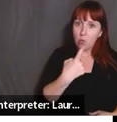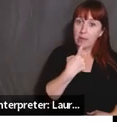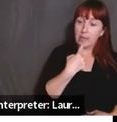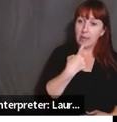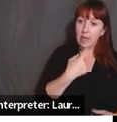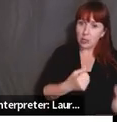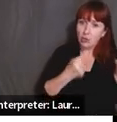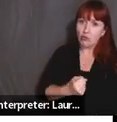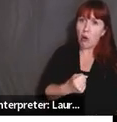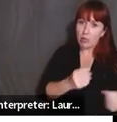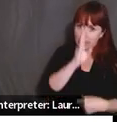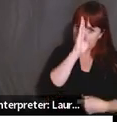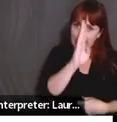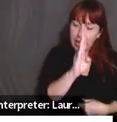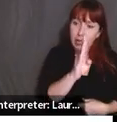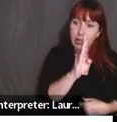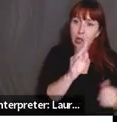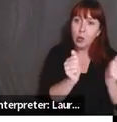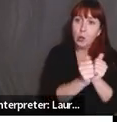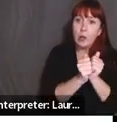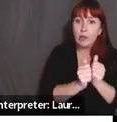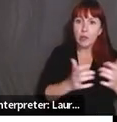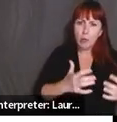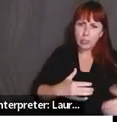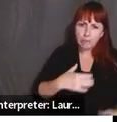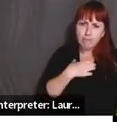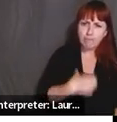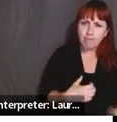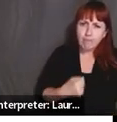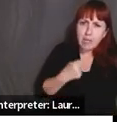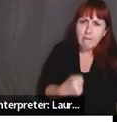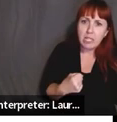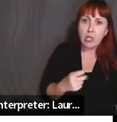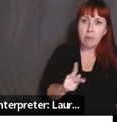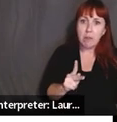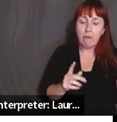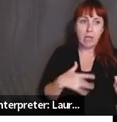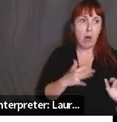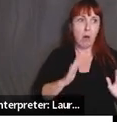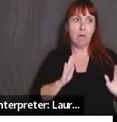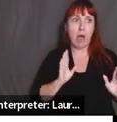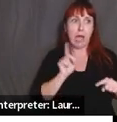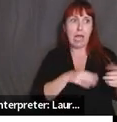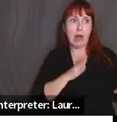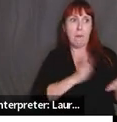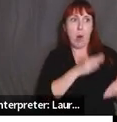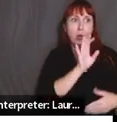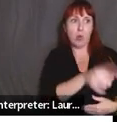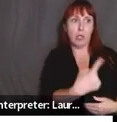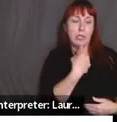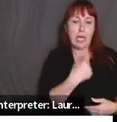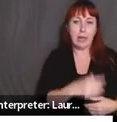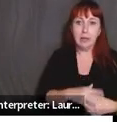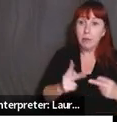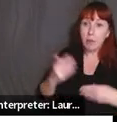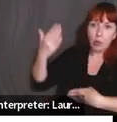strongly perhaps, or with so much, um, conviction that people feel they cannot oppose that. And that oftentimes will shut